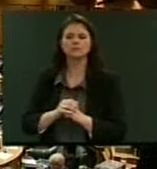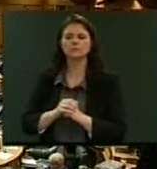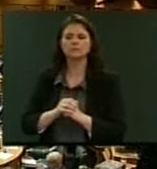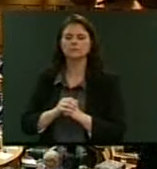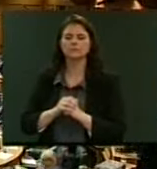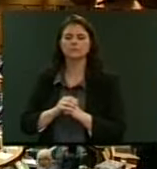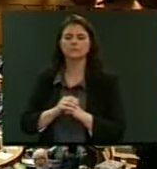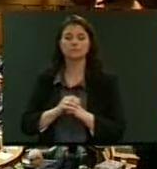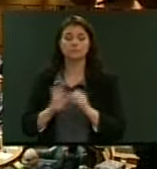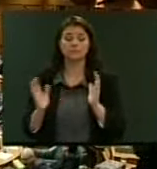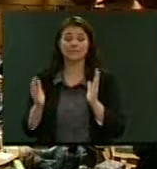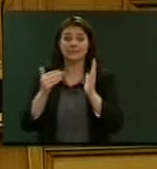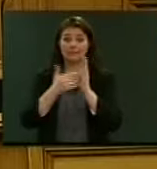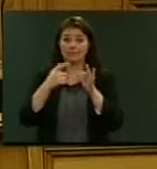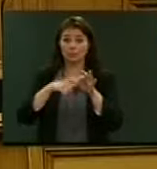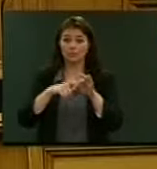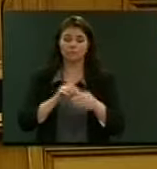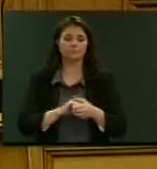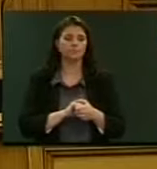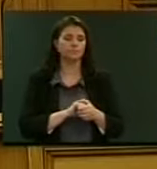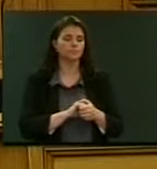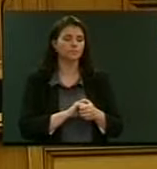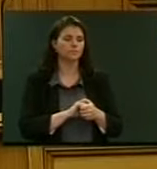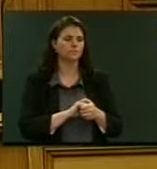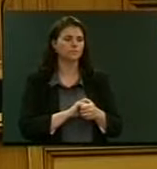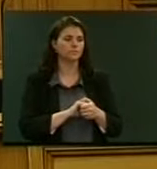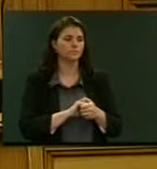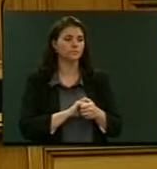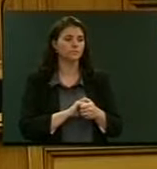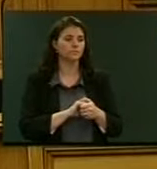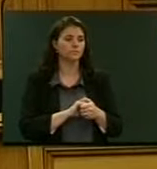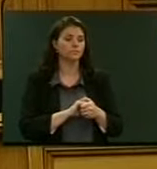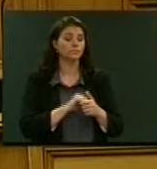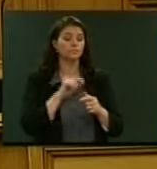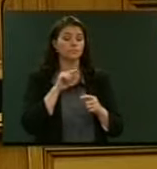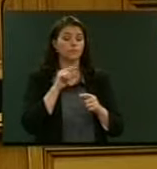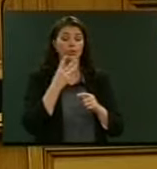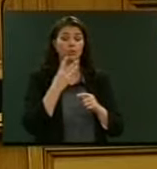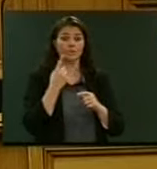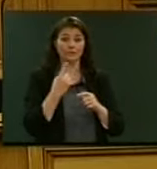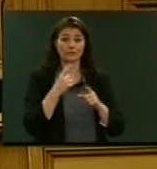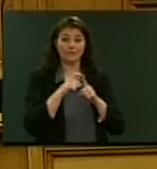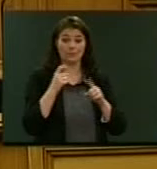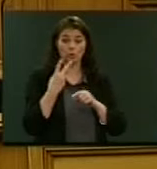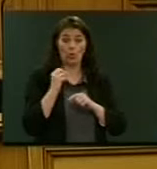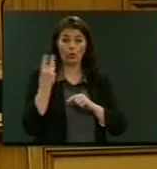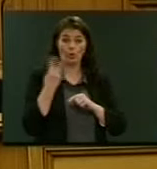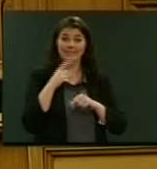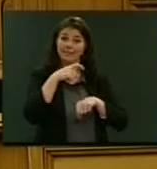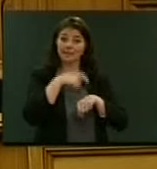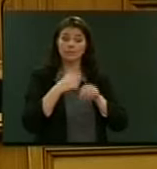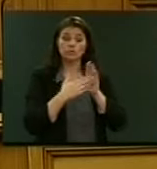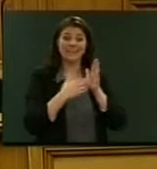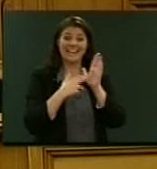Supplementary question, Andrew Williams. Given that, at 31st December 2013, New Zealand's net